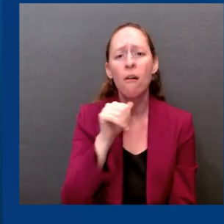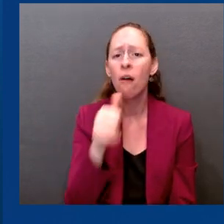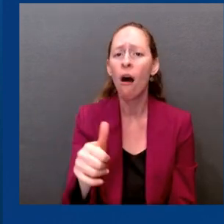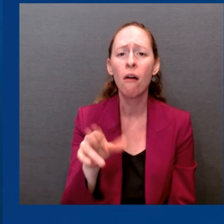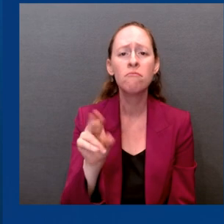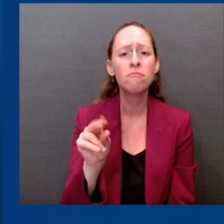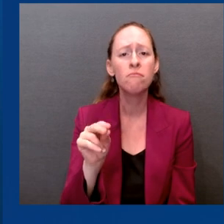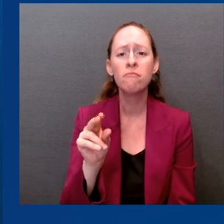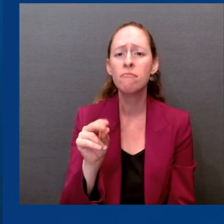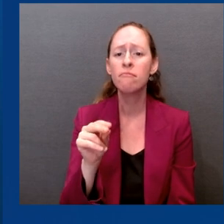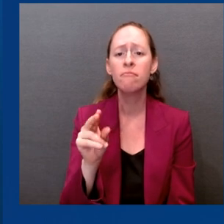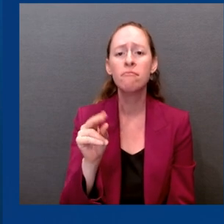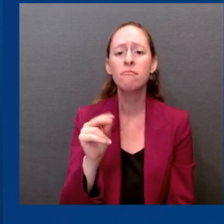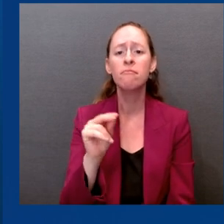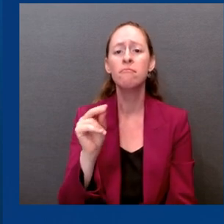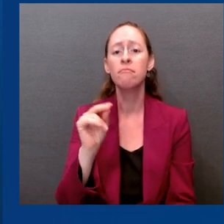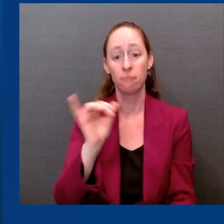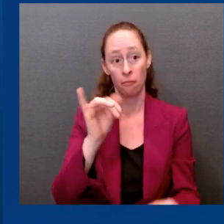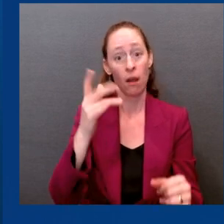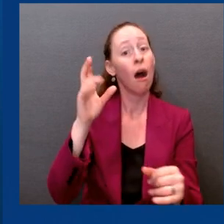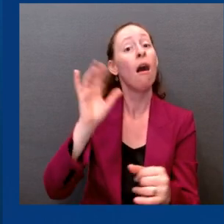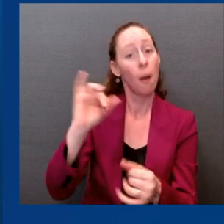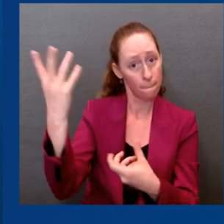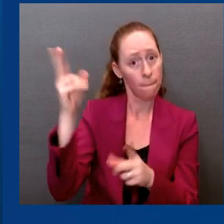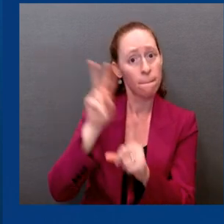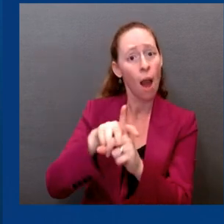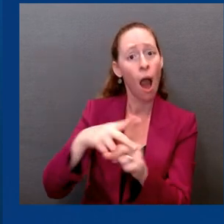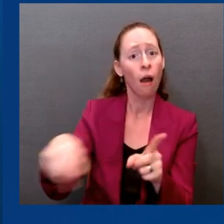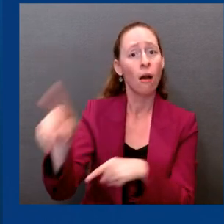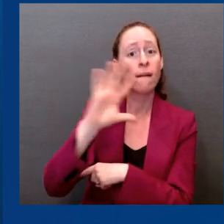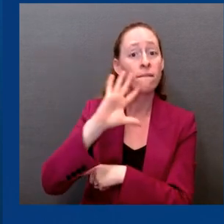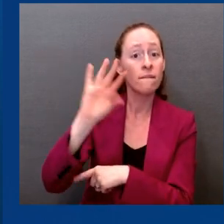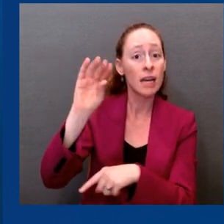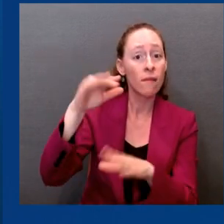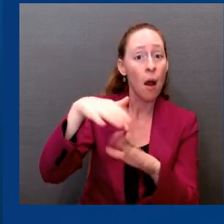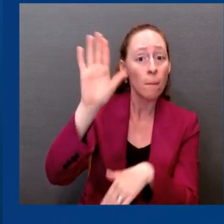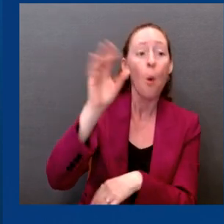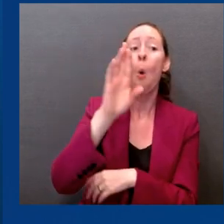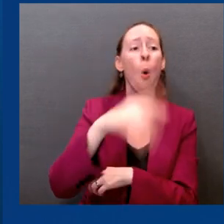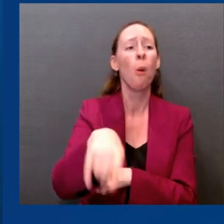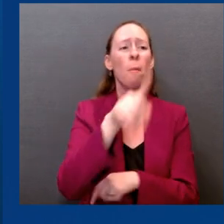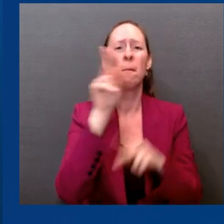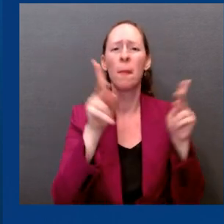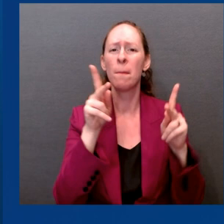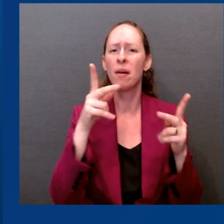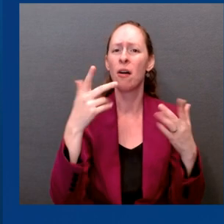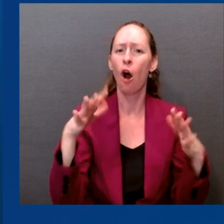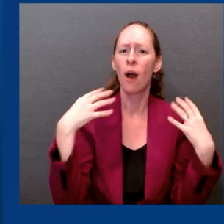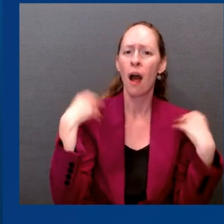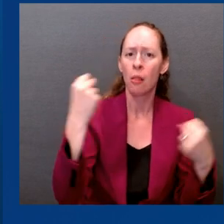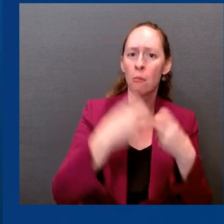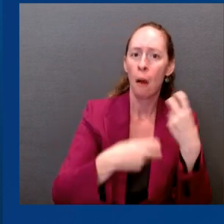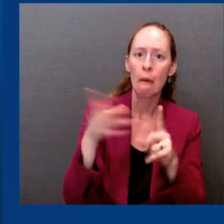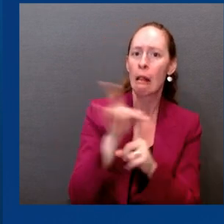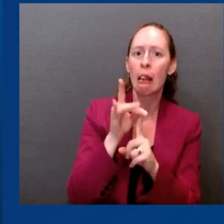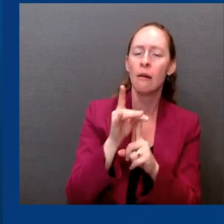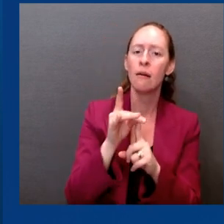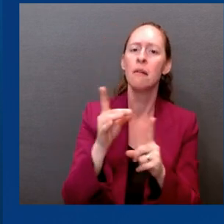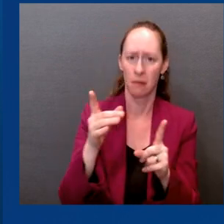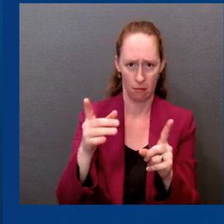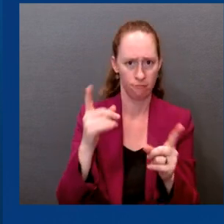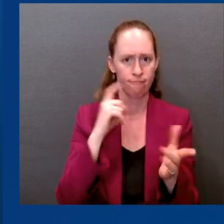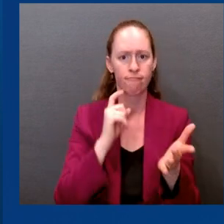and others at high risk of severe disease. Additionally, a recent JAMA article also demonstrated that healthcare